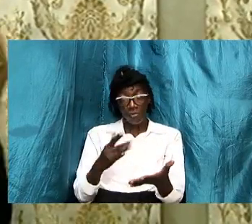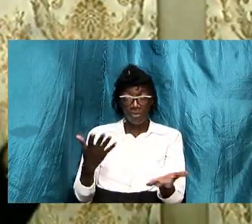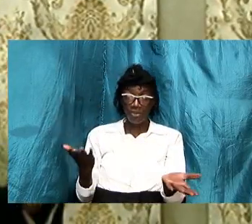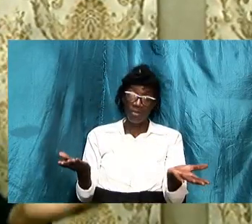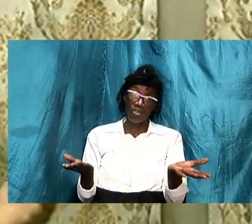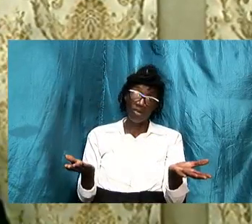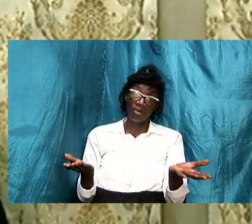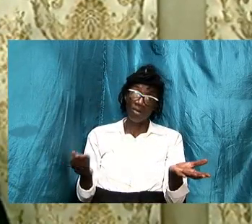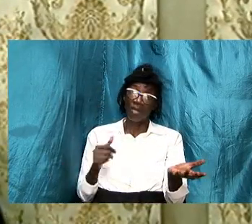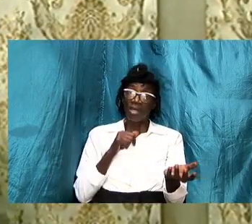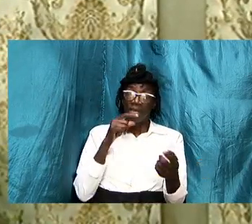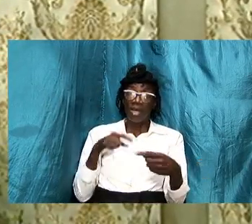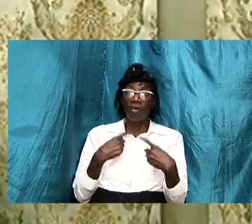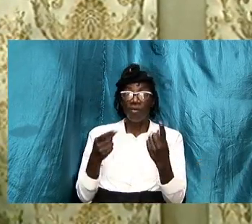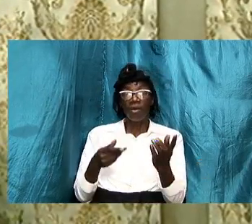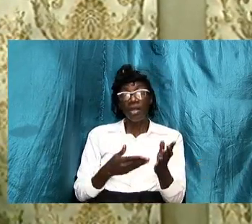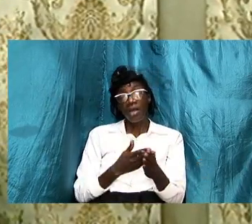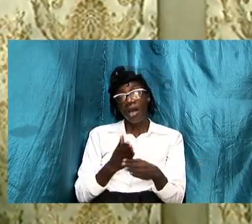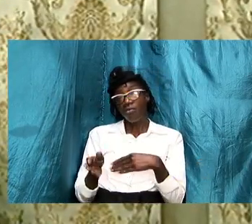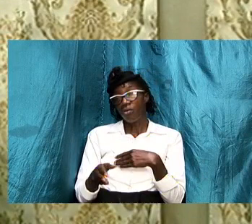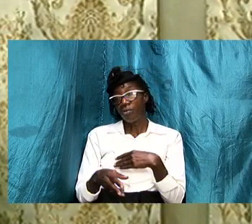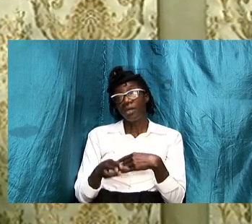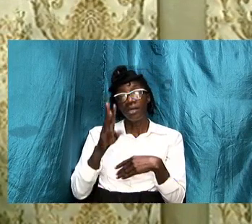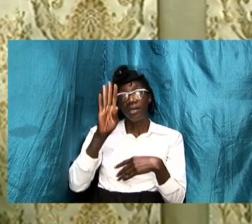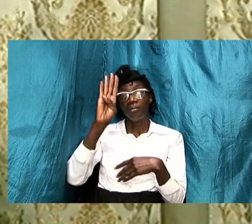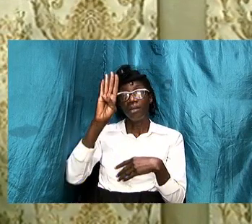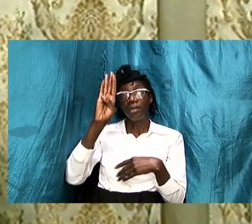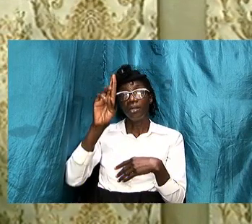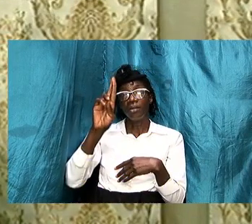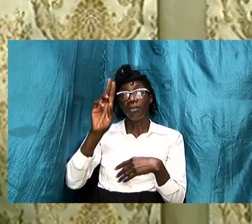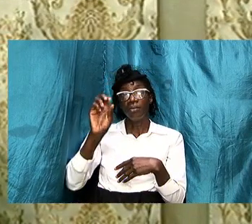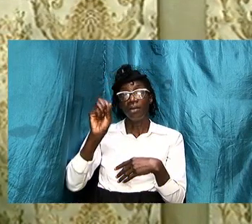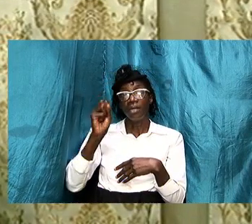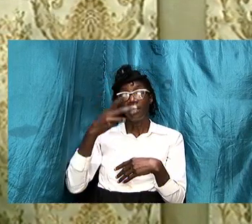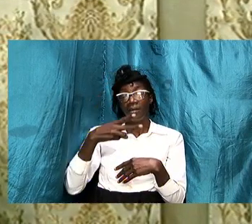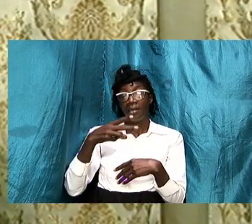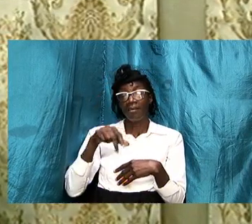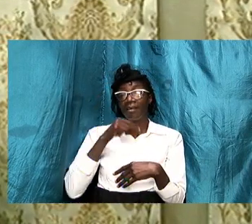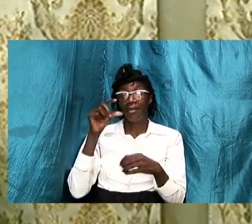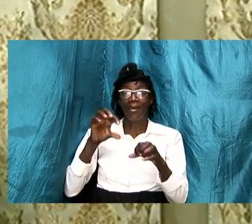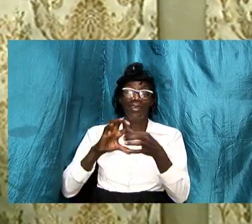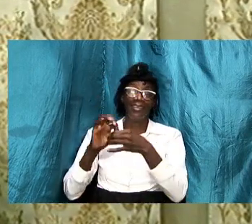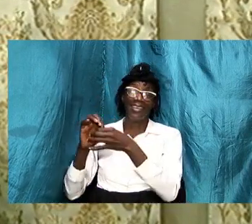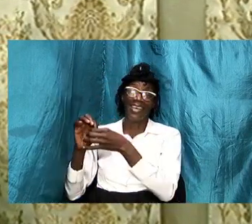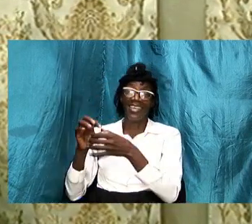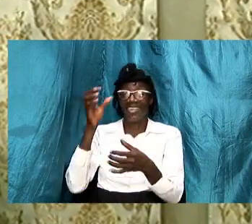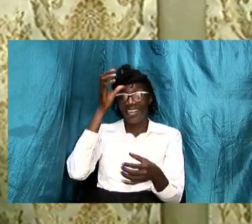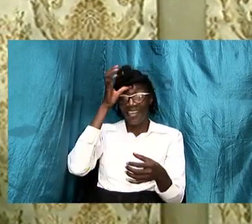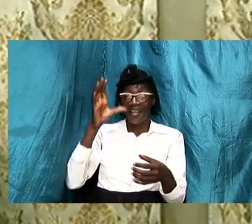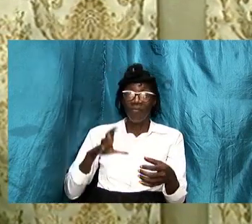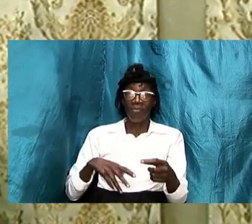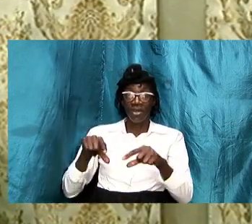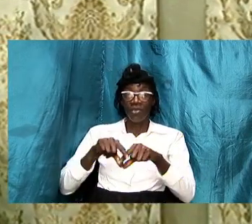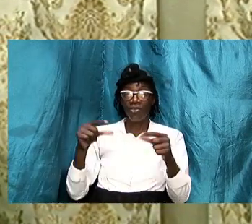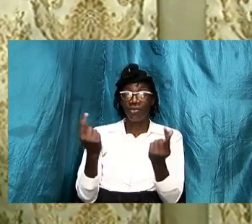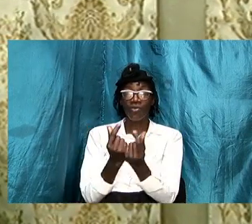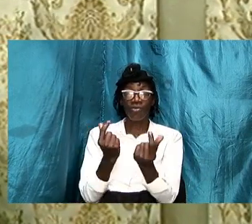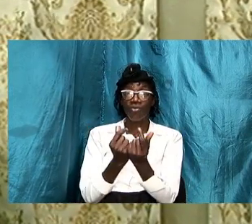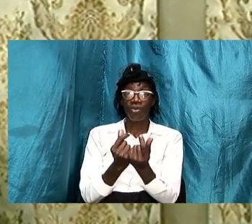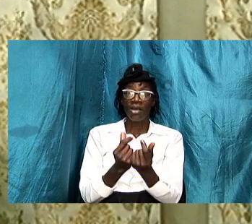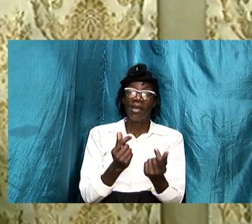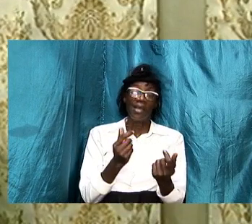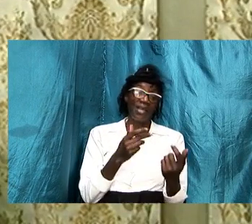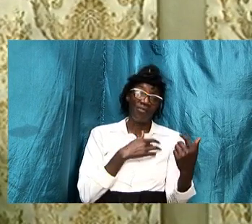i'm not going around the bush and i'm not going around the corner i'm not joining the men's group and i'm not in favor of you taking the position of the